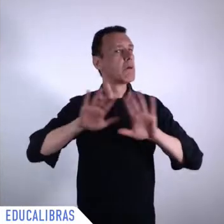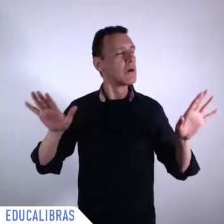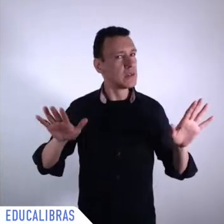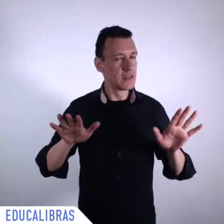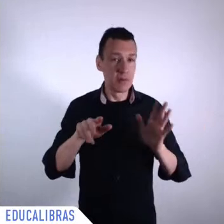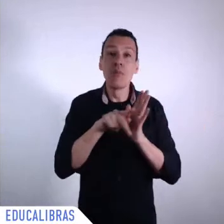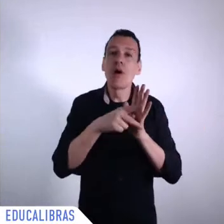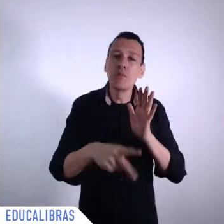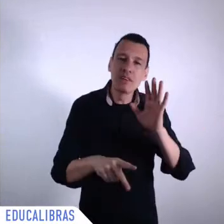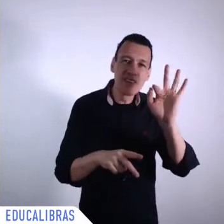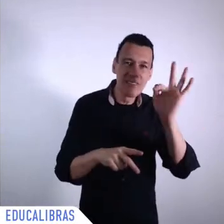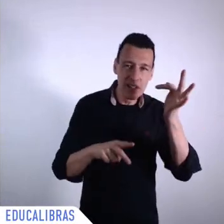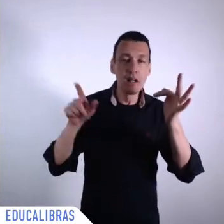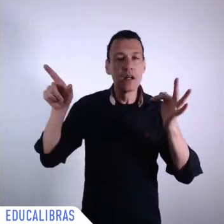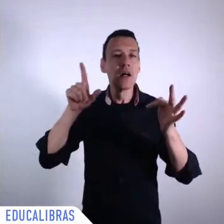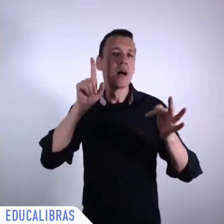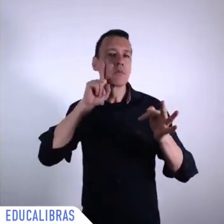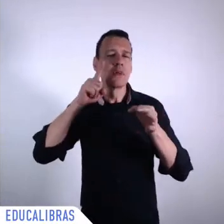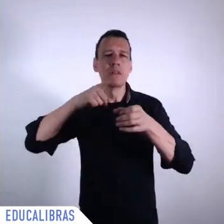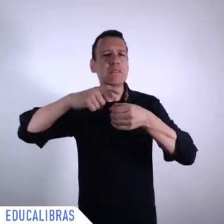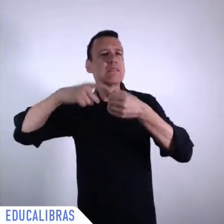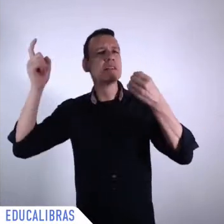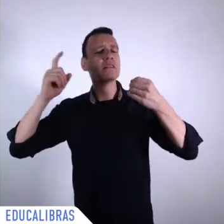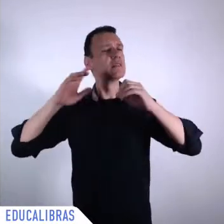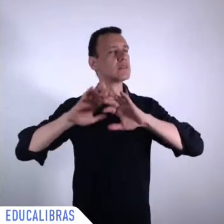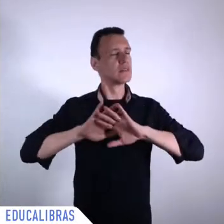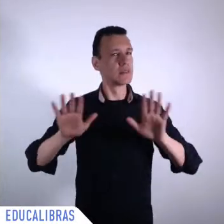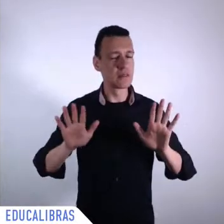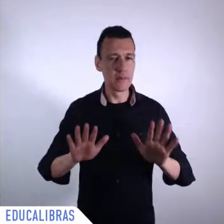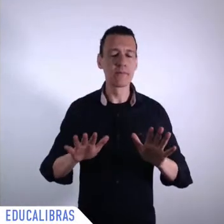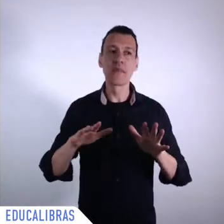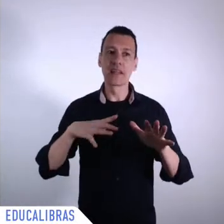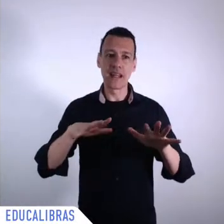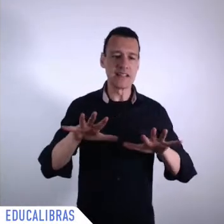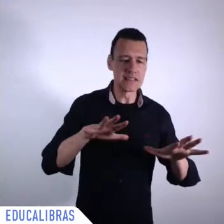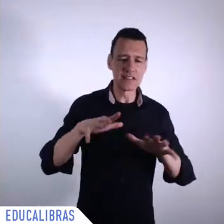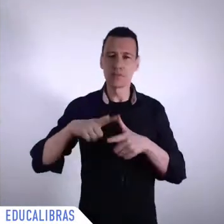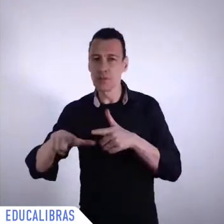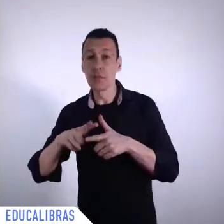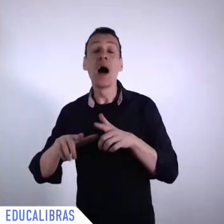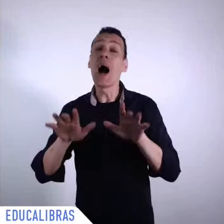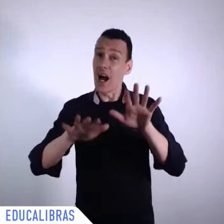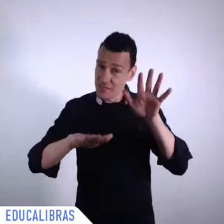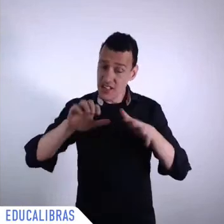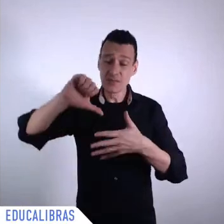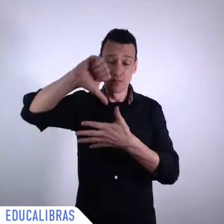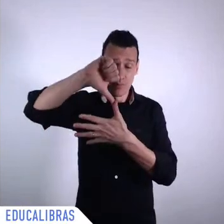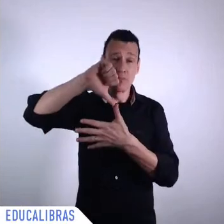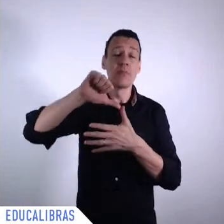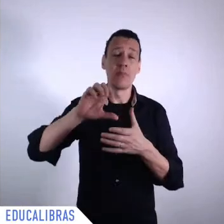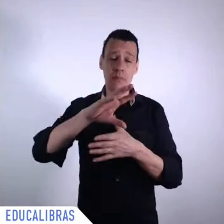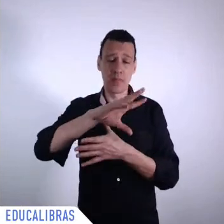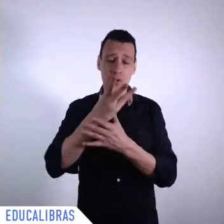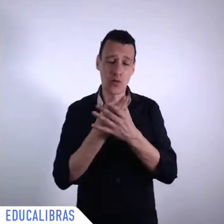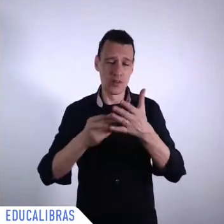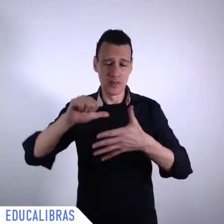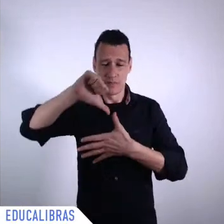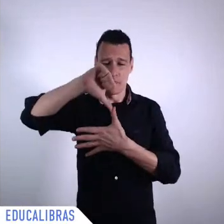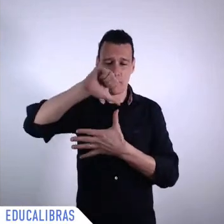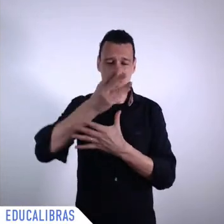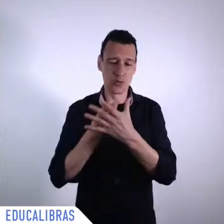Brazil and Argentina so complications there development I will give you some numbers but obviously